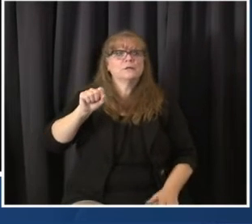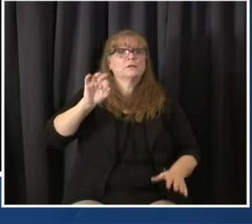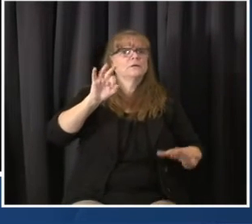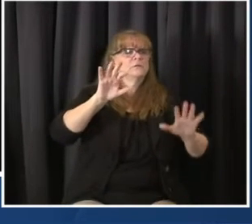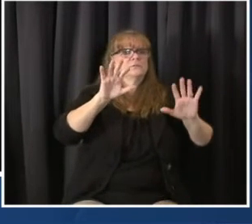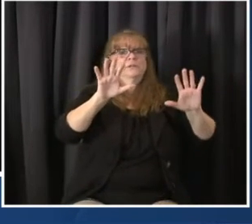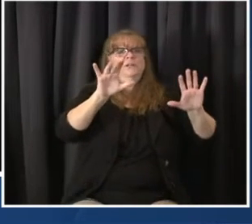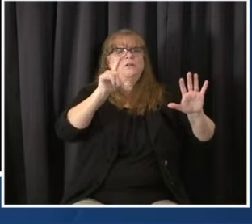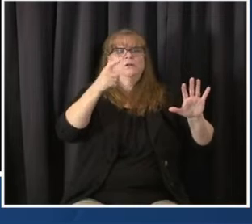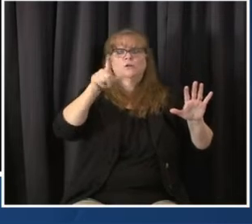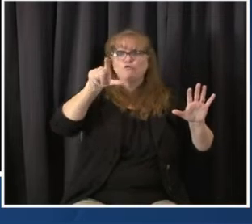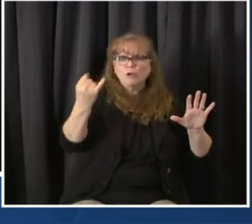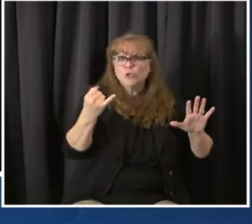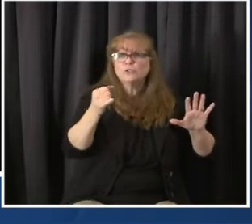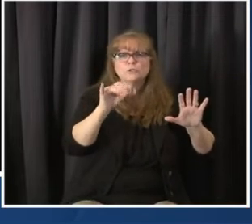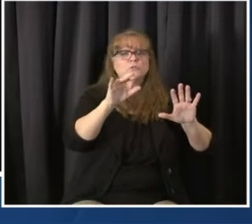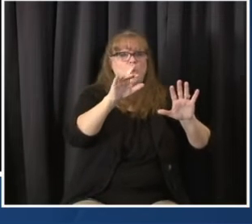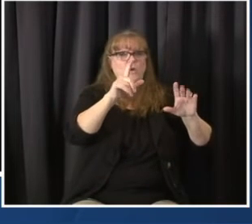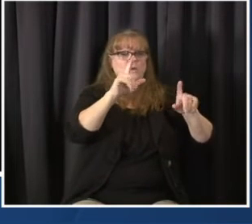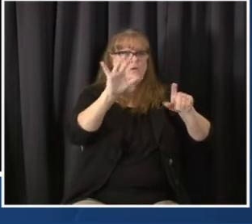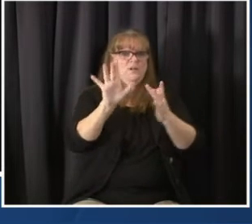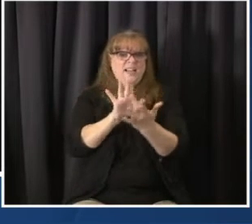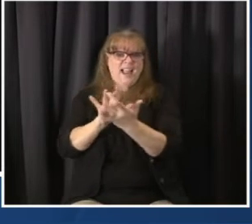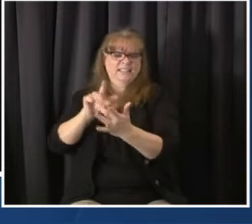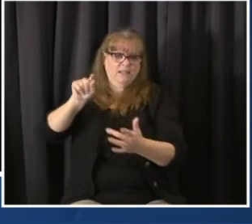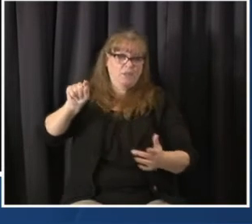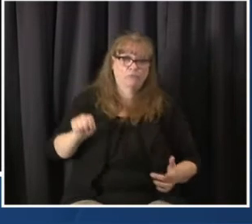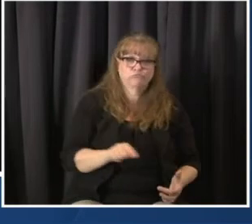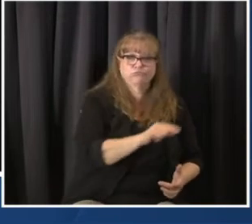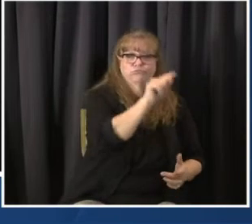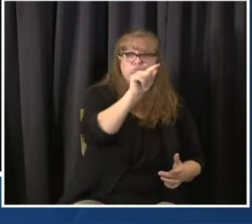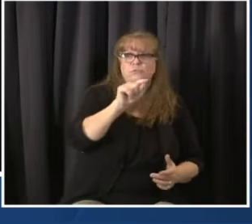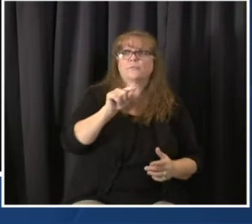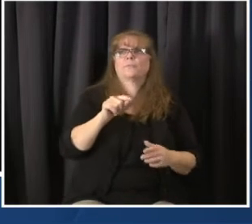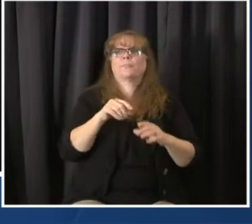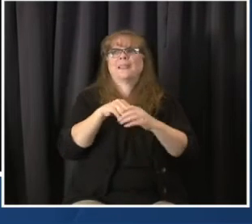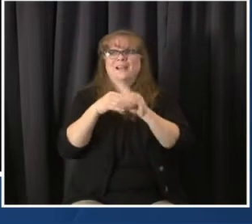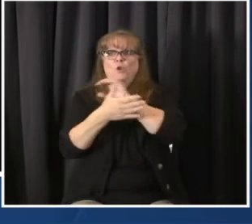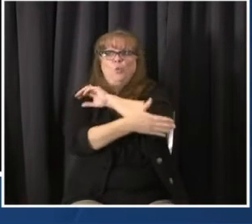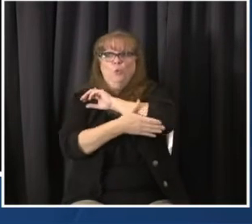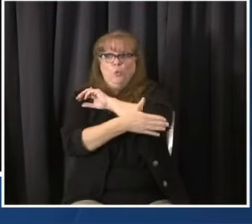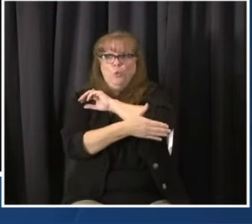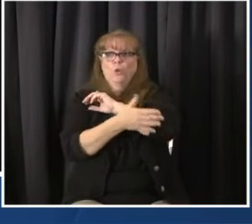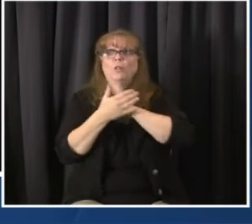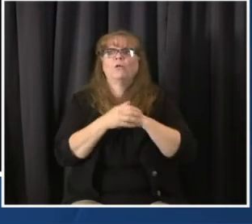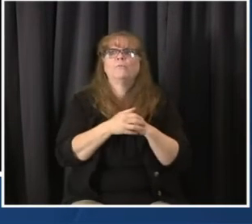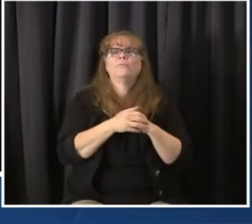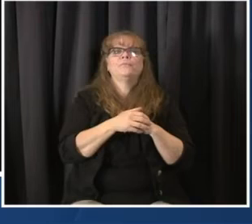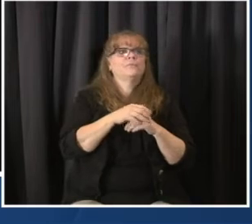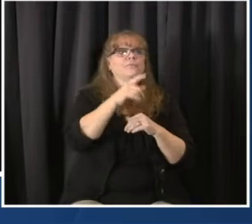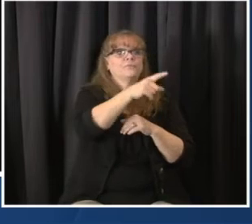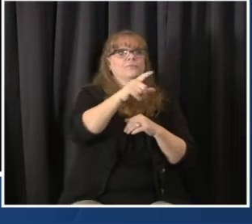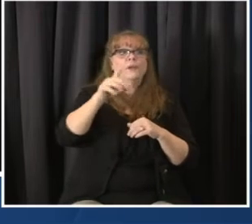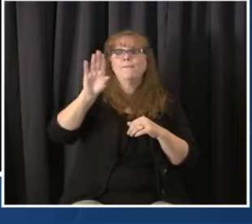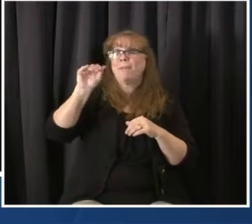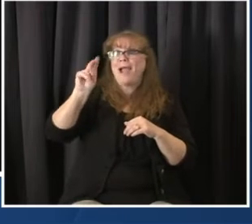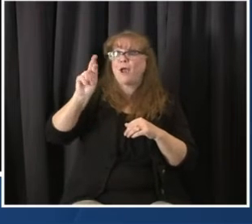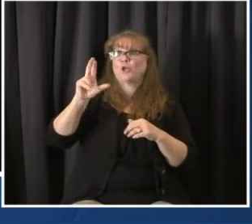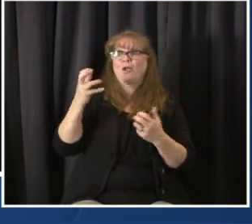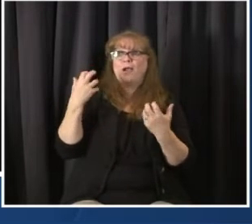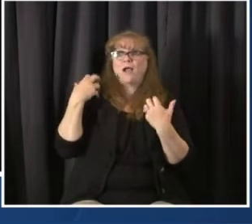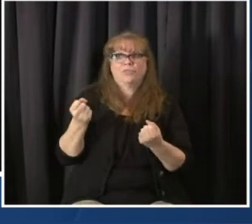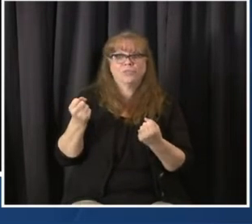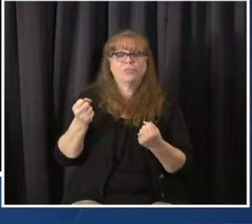locations. So if you live in Summit or Larimer or Morgan or Logan, you go to the particular